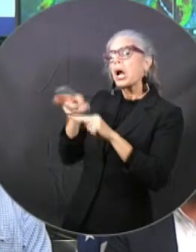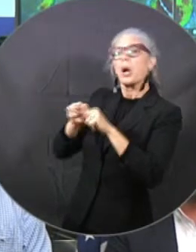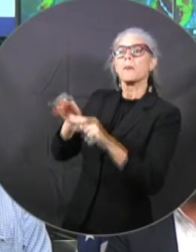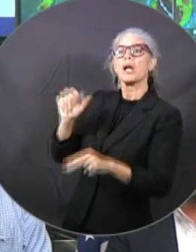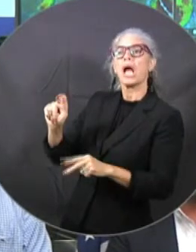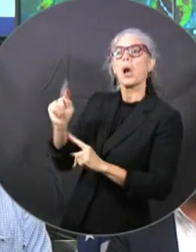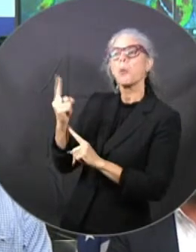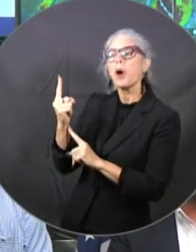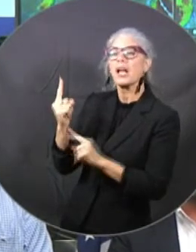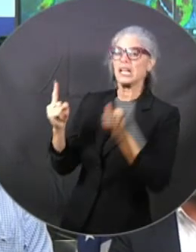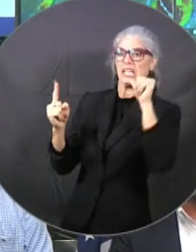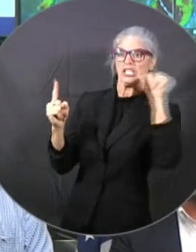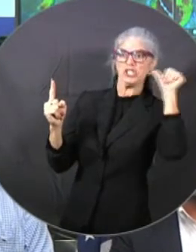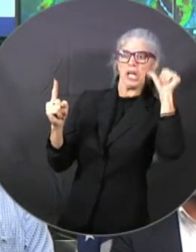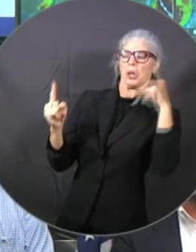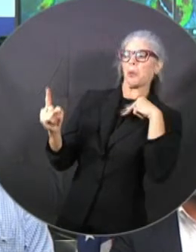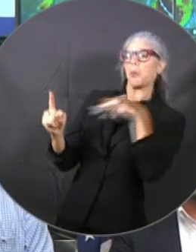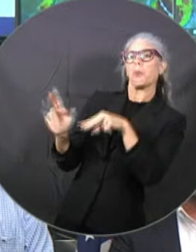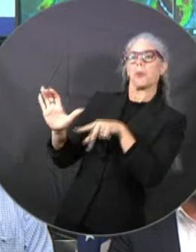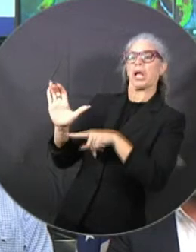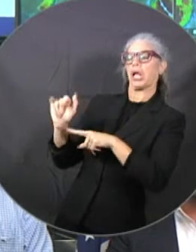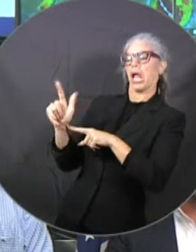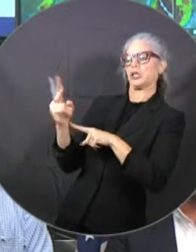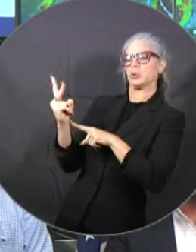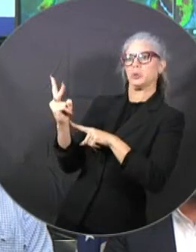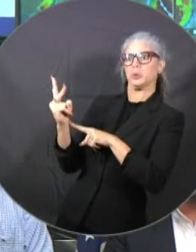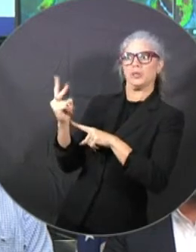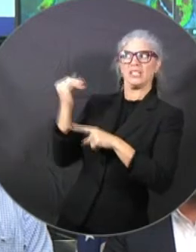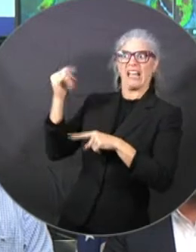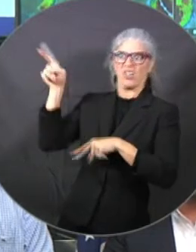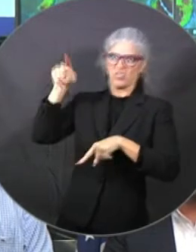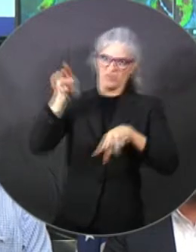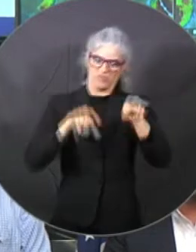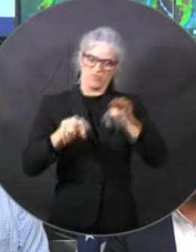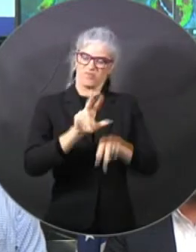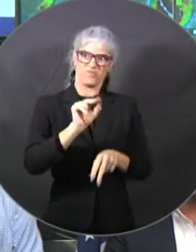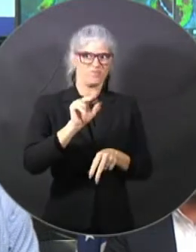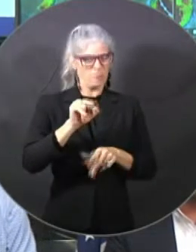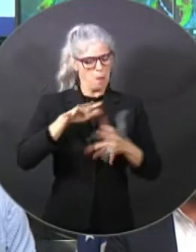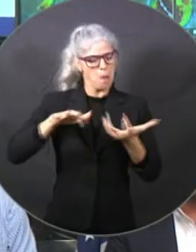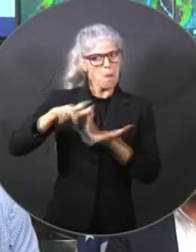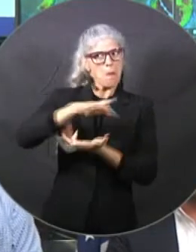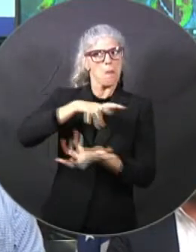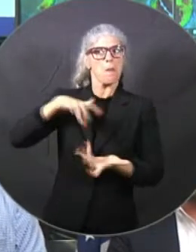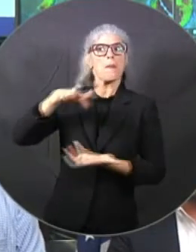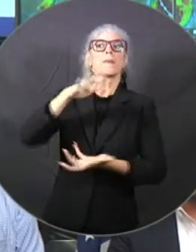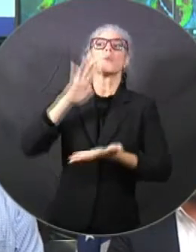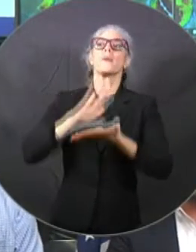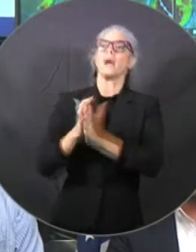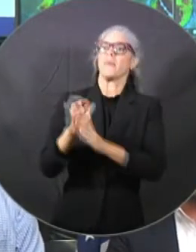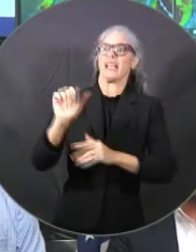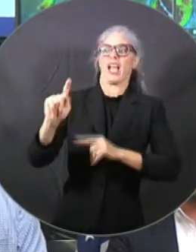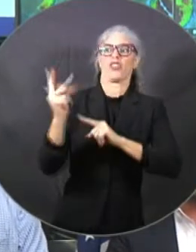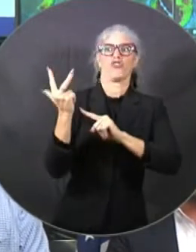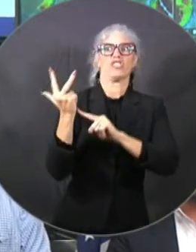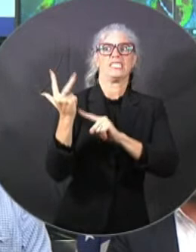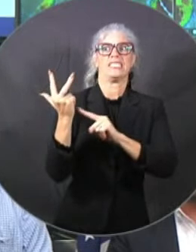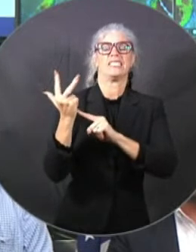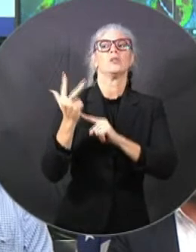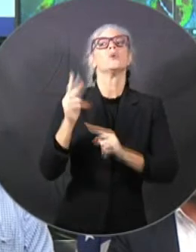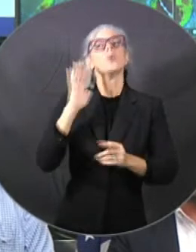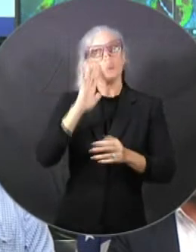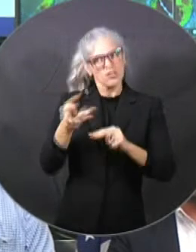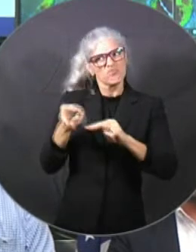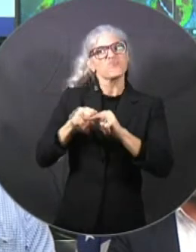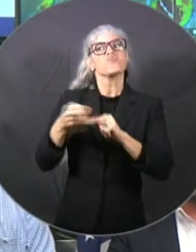Now there really doesn't seem anything to prevent it from continuing to strengthen. And we've seen this before with something like Hurricane